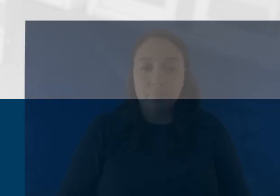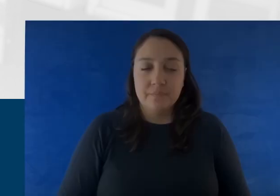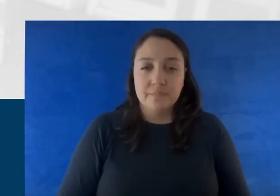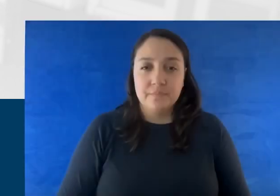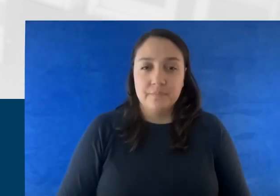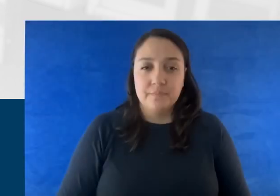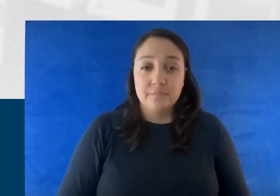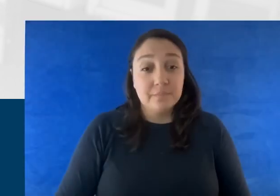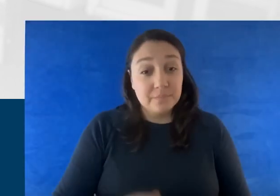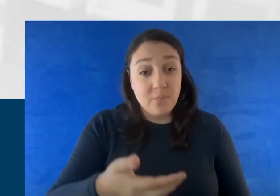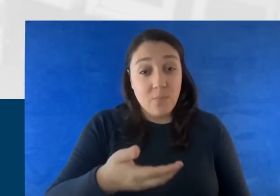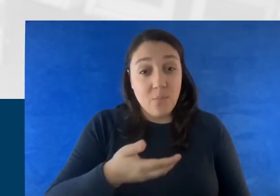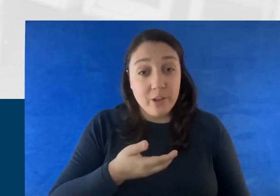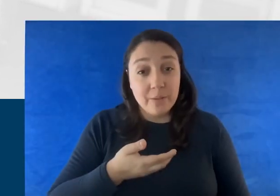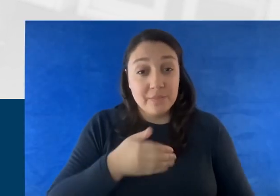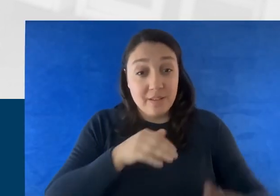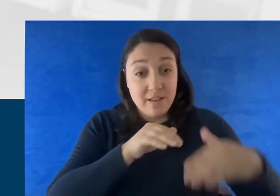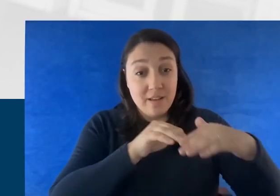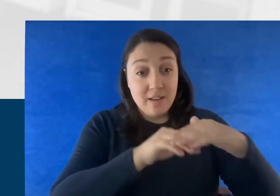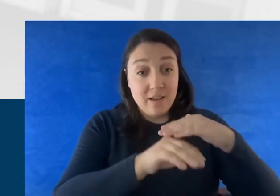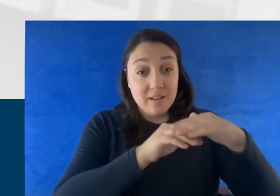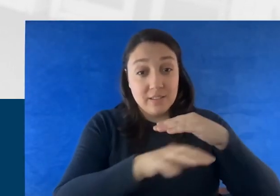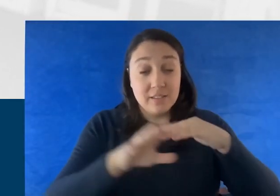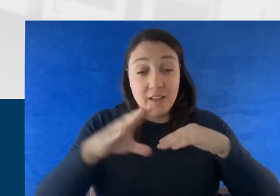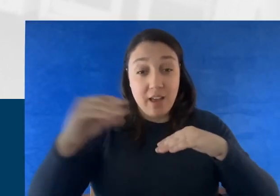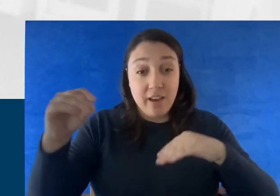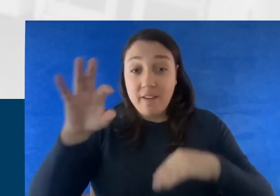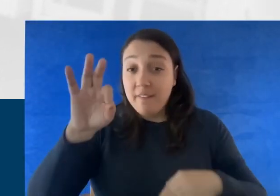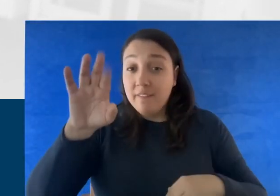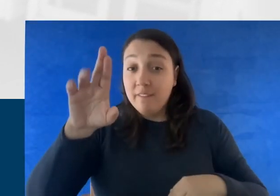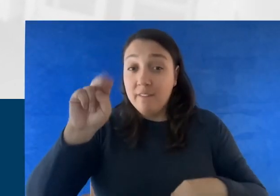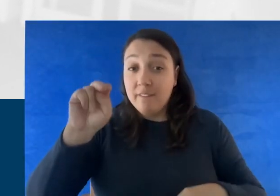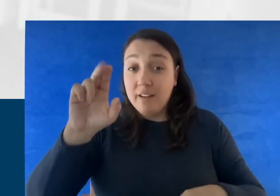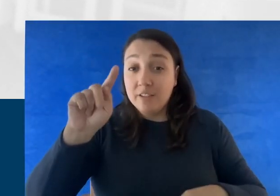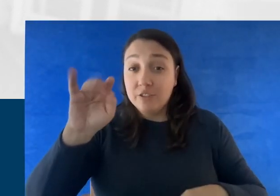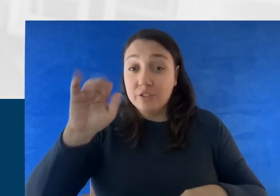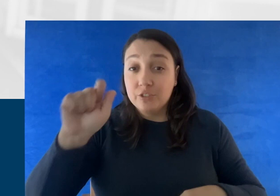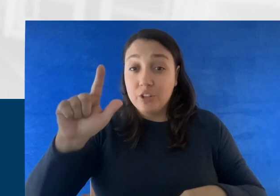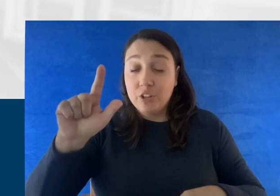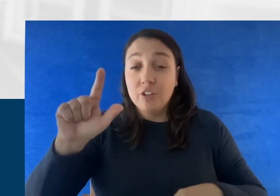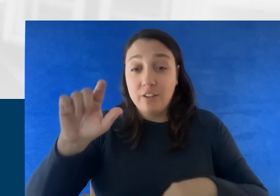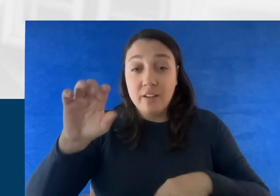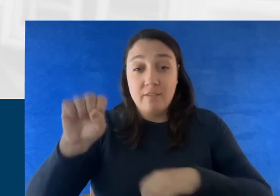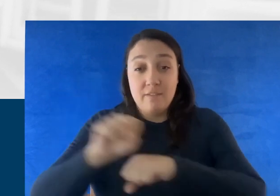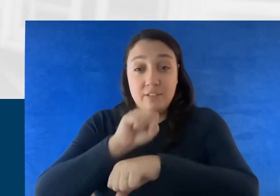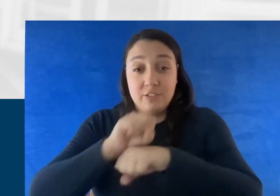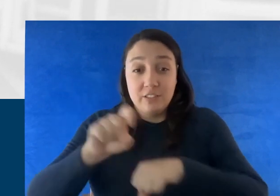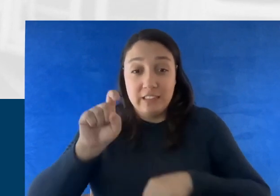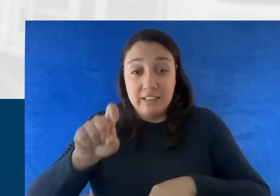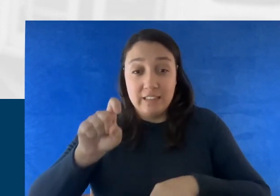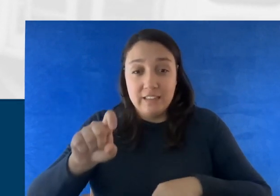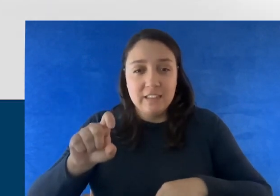Welcome to Access and Functional Needs, tips and suggestions from subject matter experts.